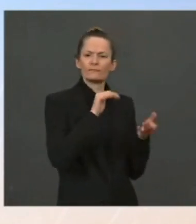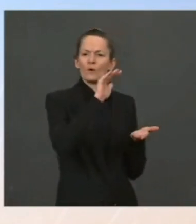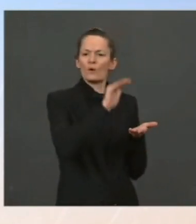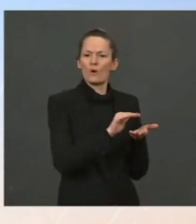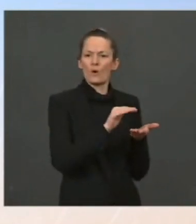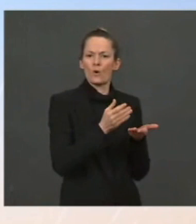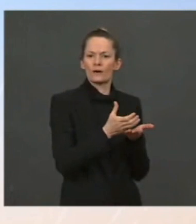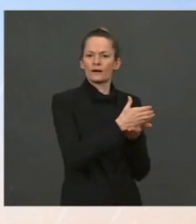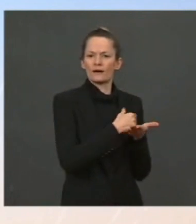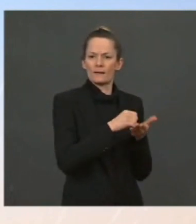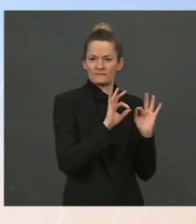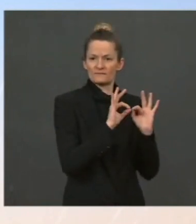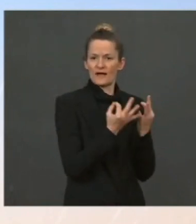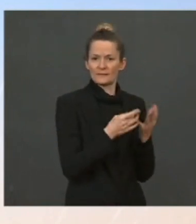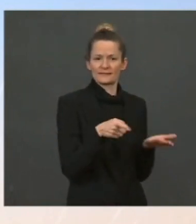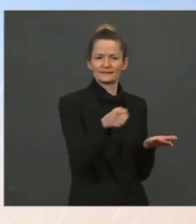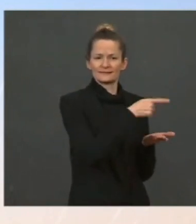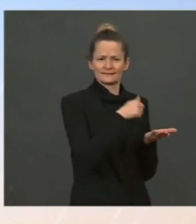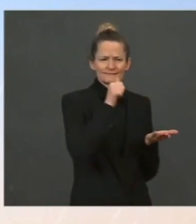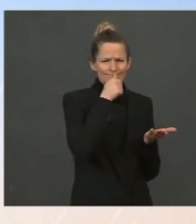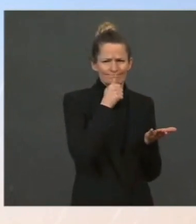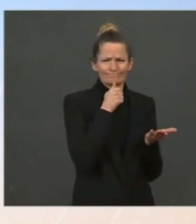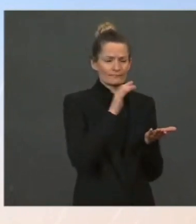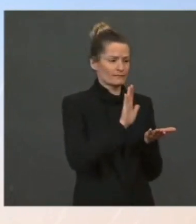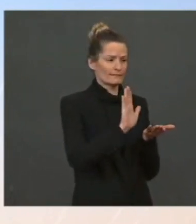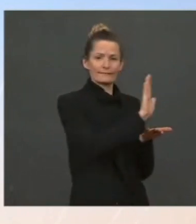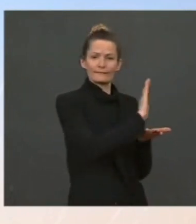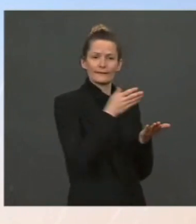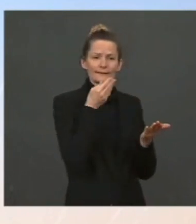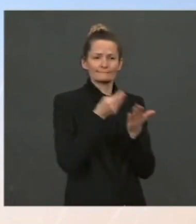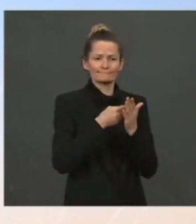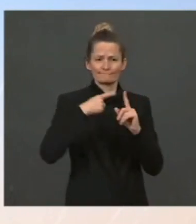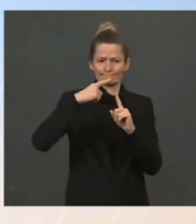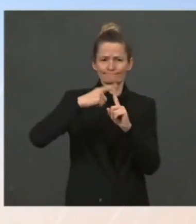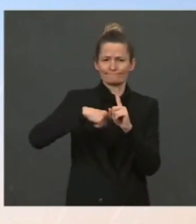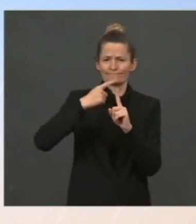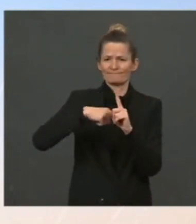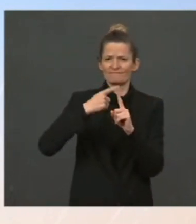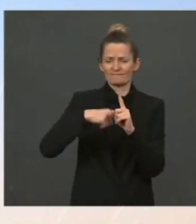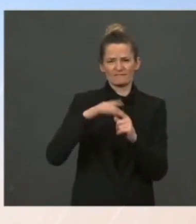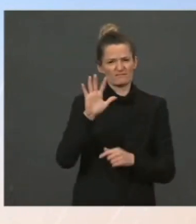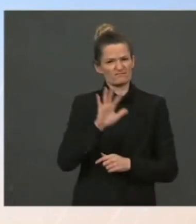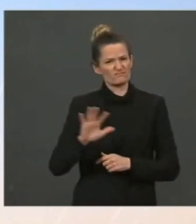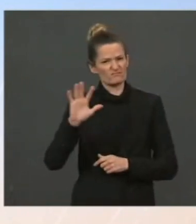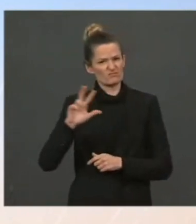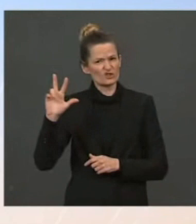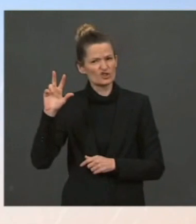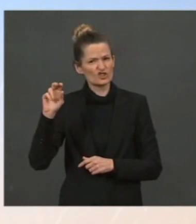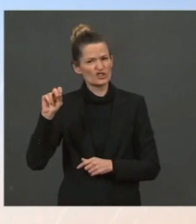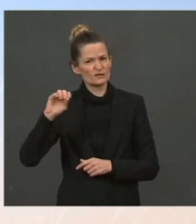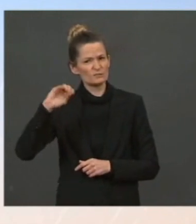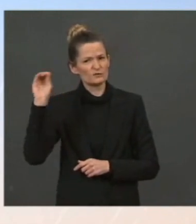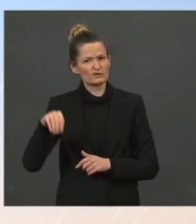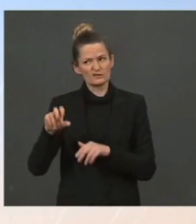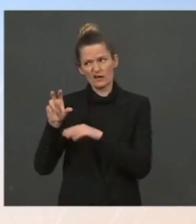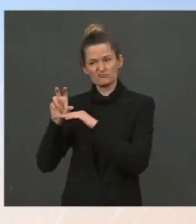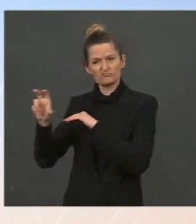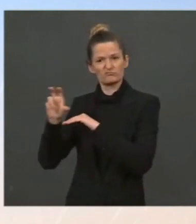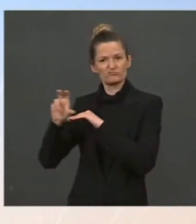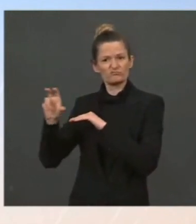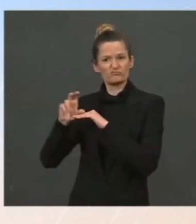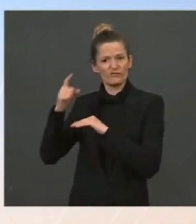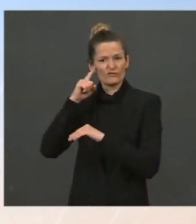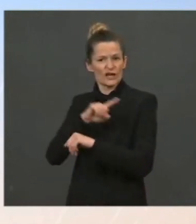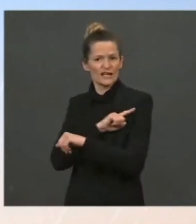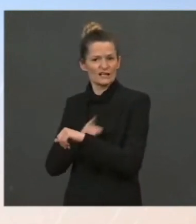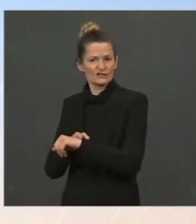their monthly income on fuel, on energy. And so any price increase for them in particular causes an undue